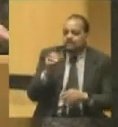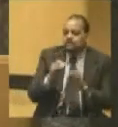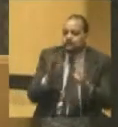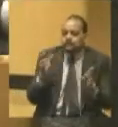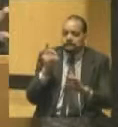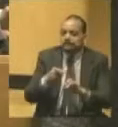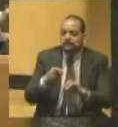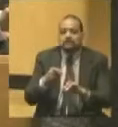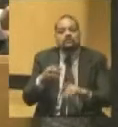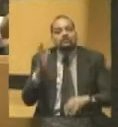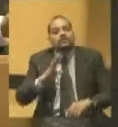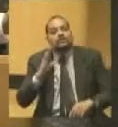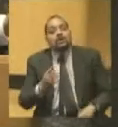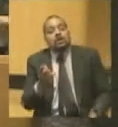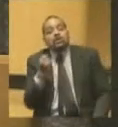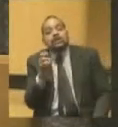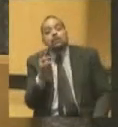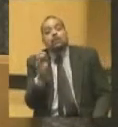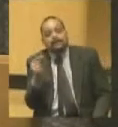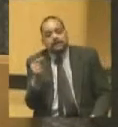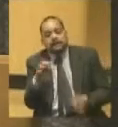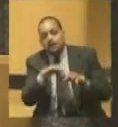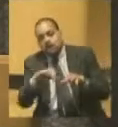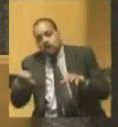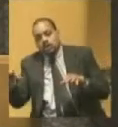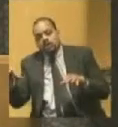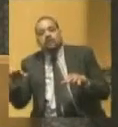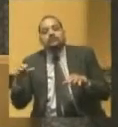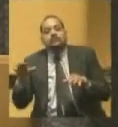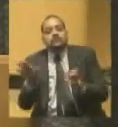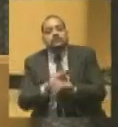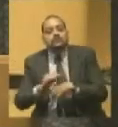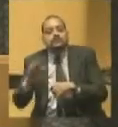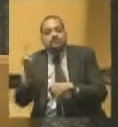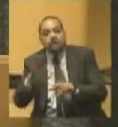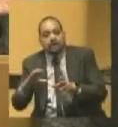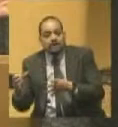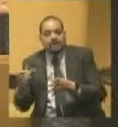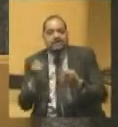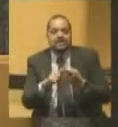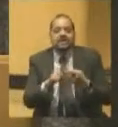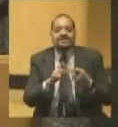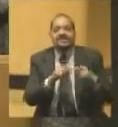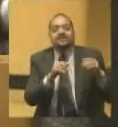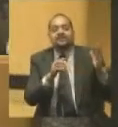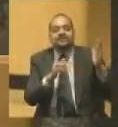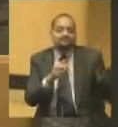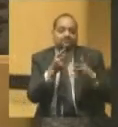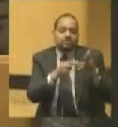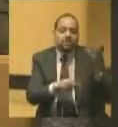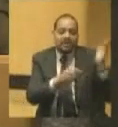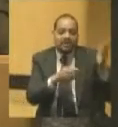is to give one wing of the party the candidate, and you give the other wing of the party the platform. They don't always match. Just ask McClellan.